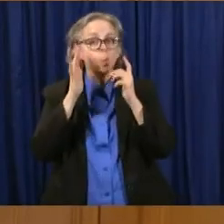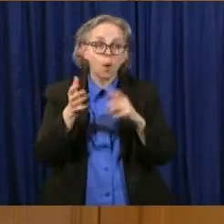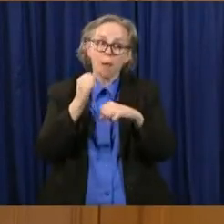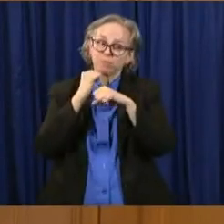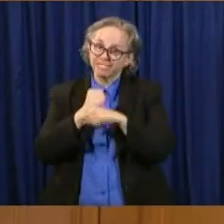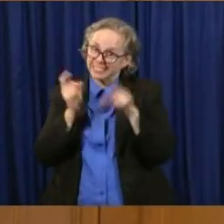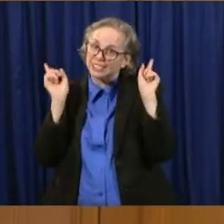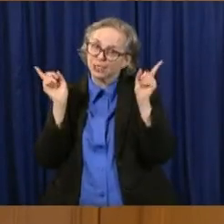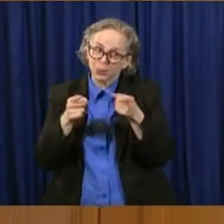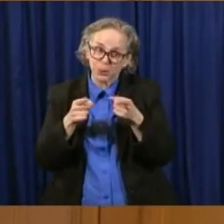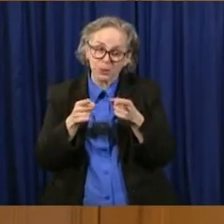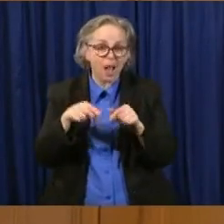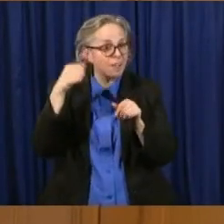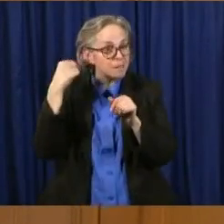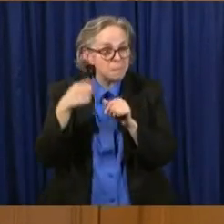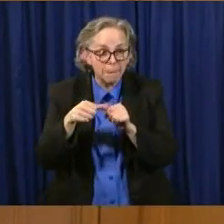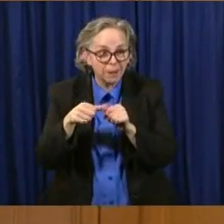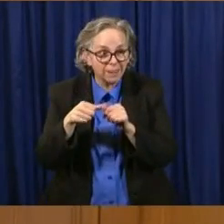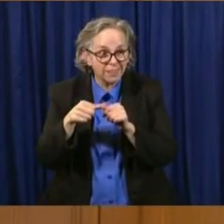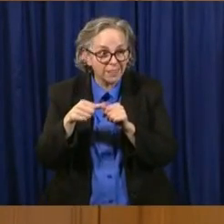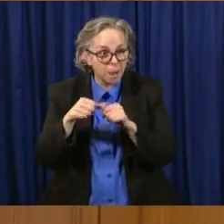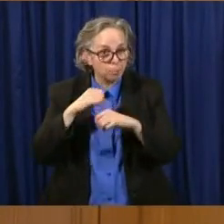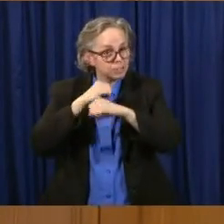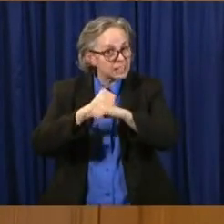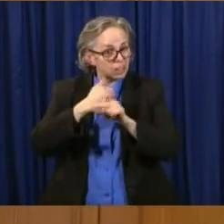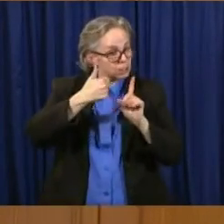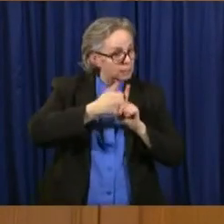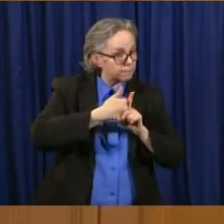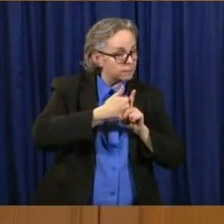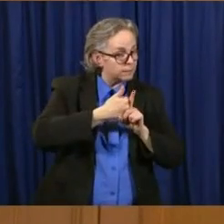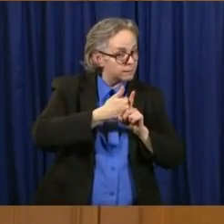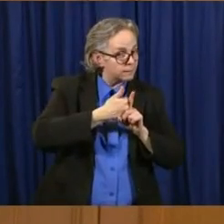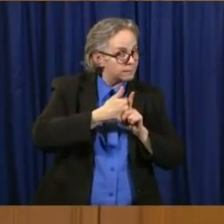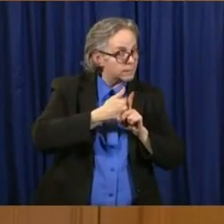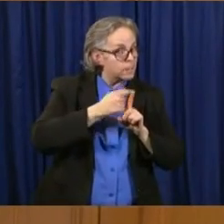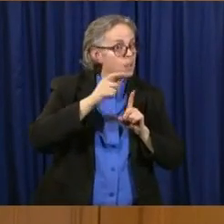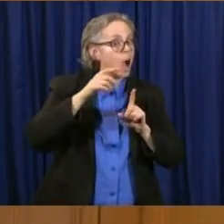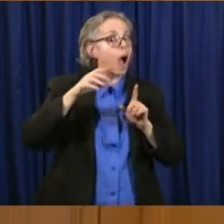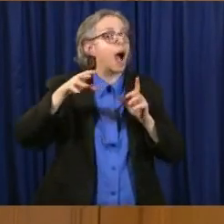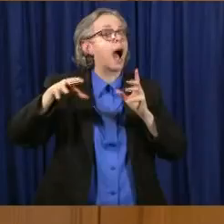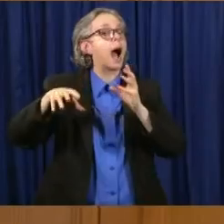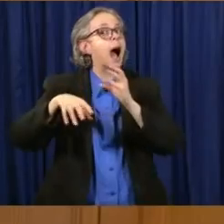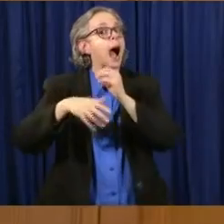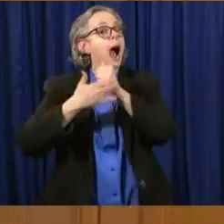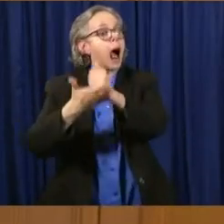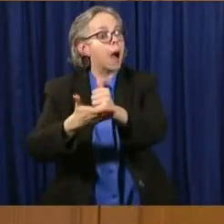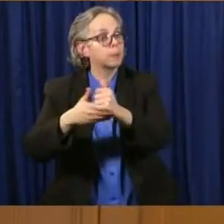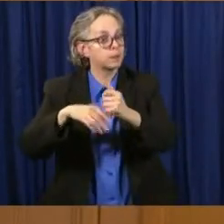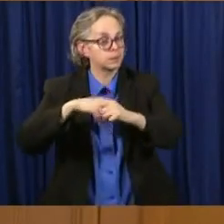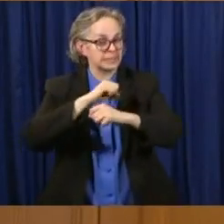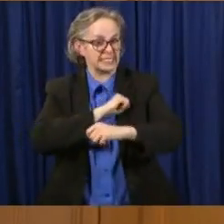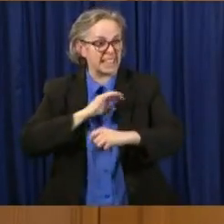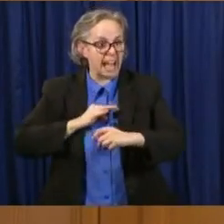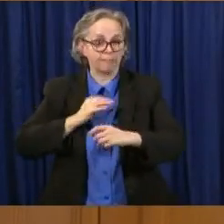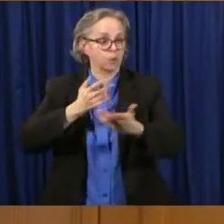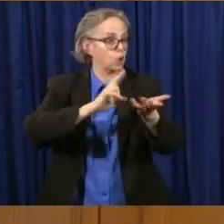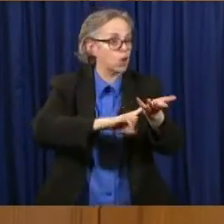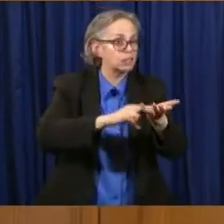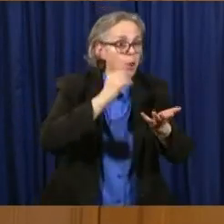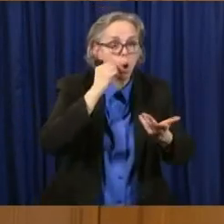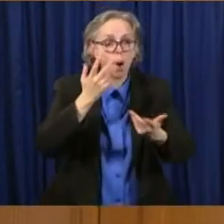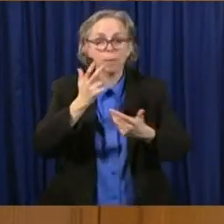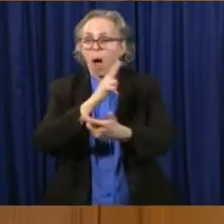protecting. We are worried about the people who work in nursing homes, the people who work in hospitals, the